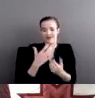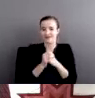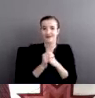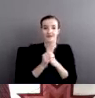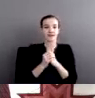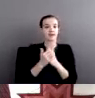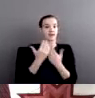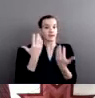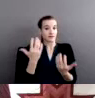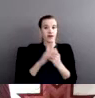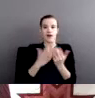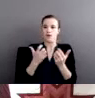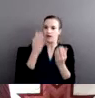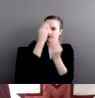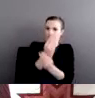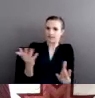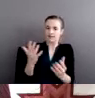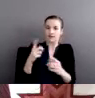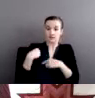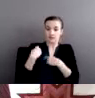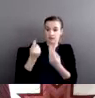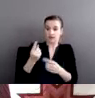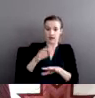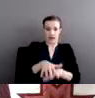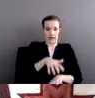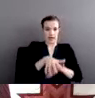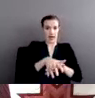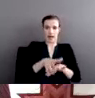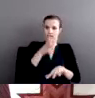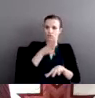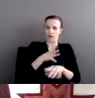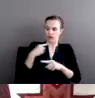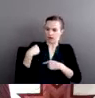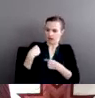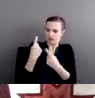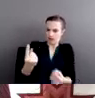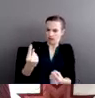have been able to do to address all of the problems that I've been describing.